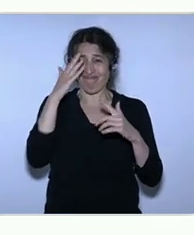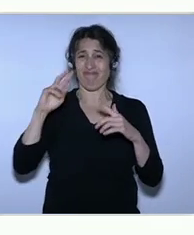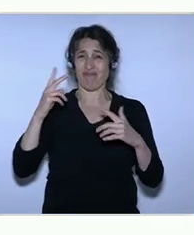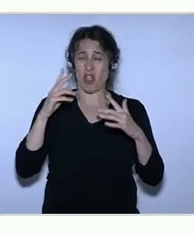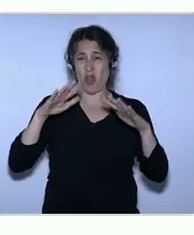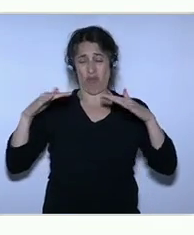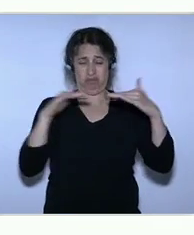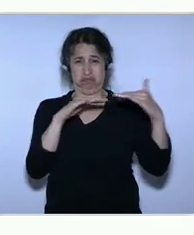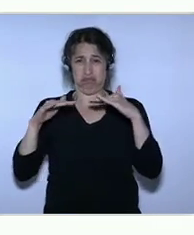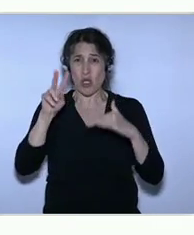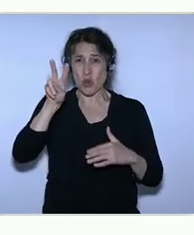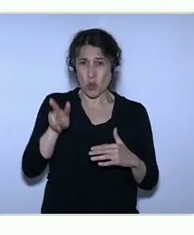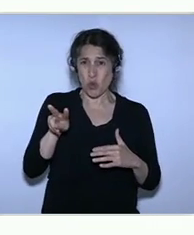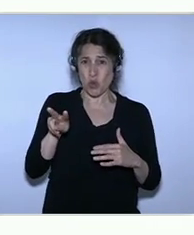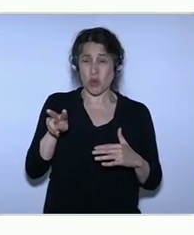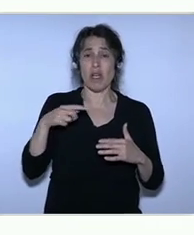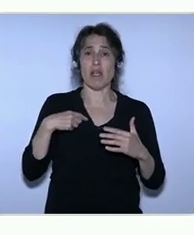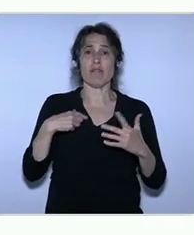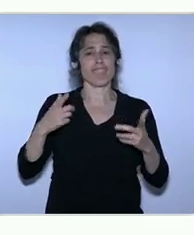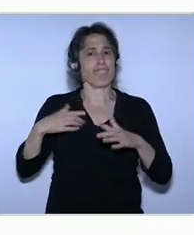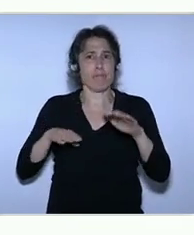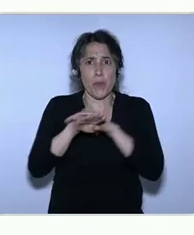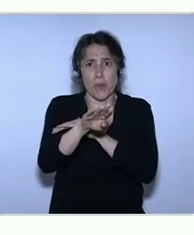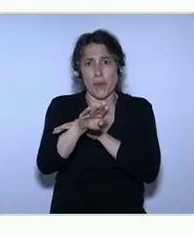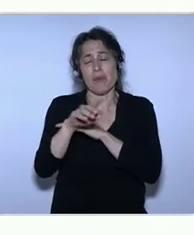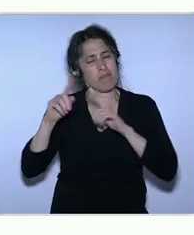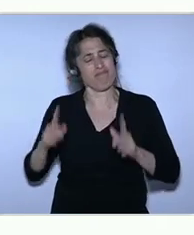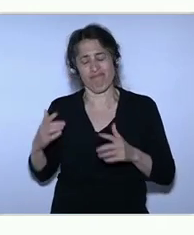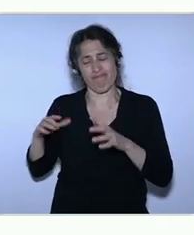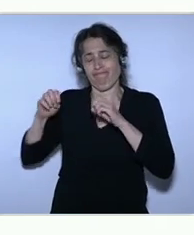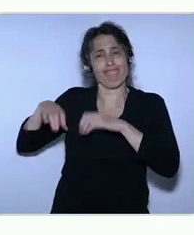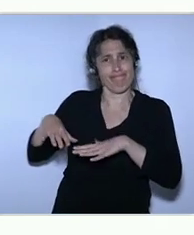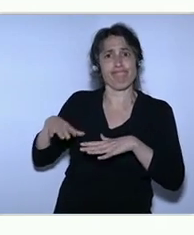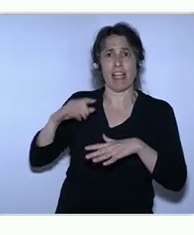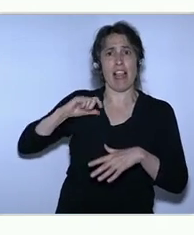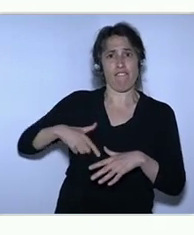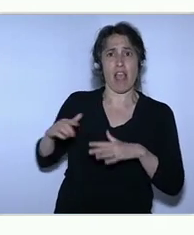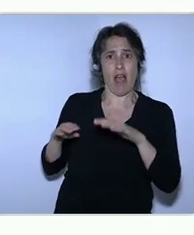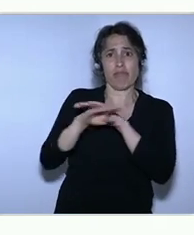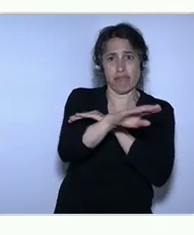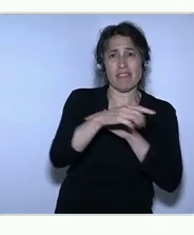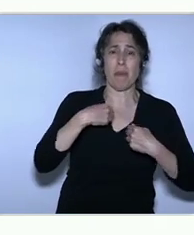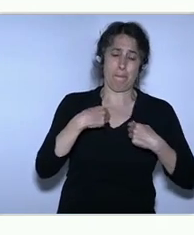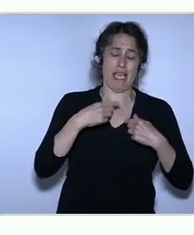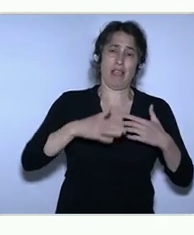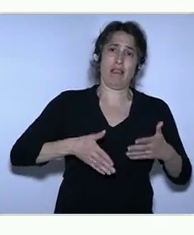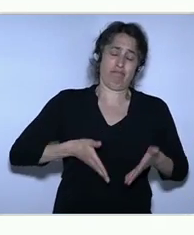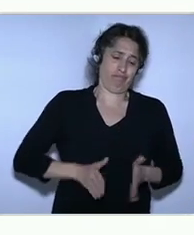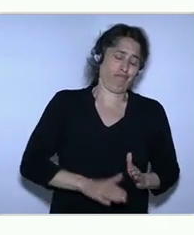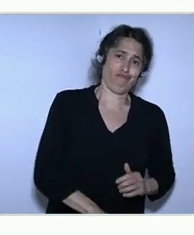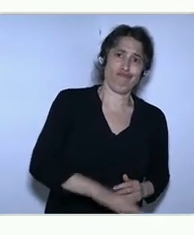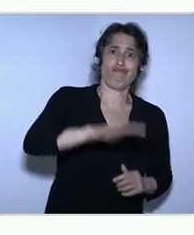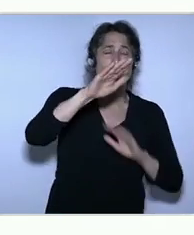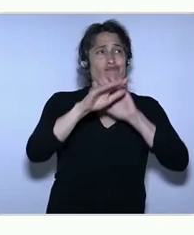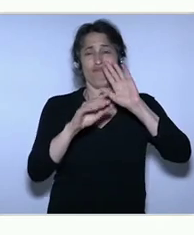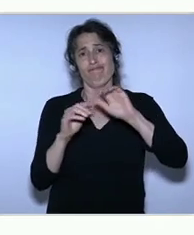ended up growing up outside Latvia, mostly in London, hence the South London accent. But I'm going to talk to you about